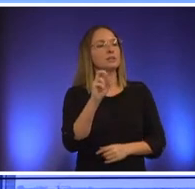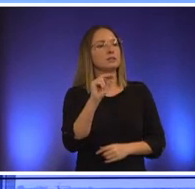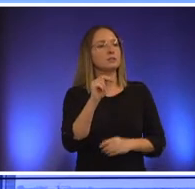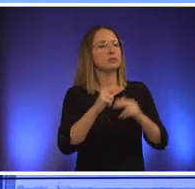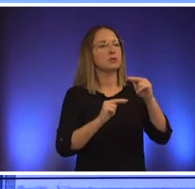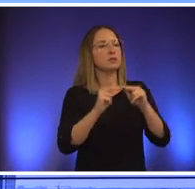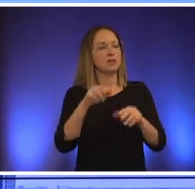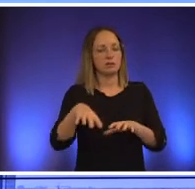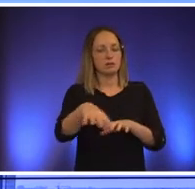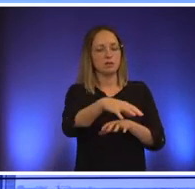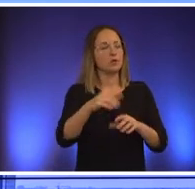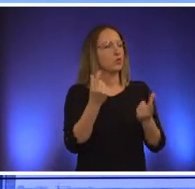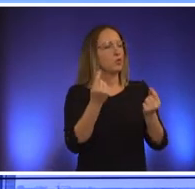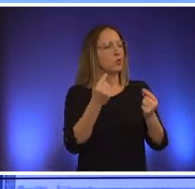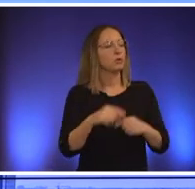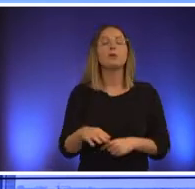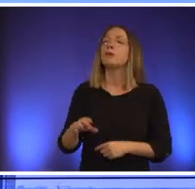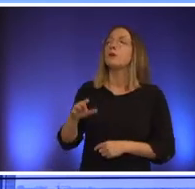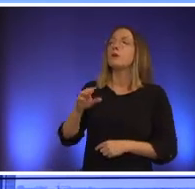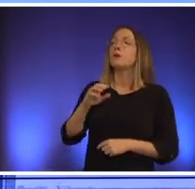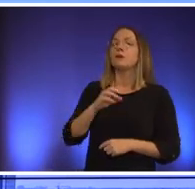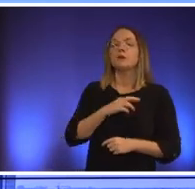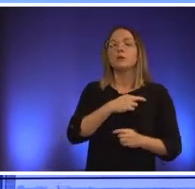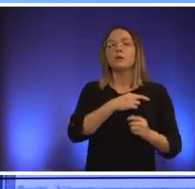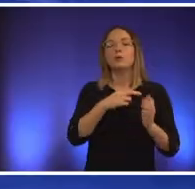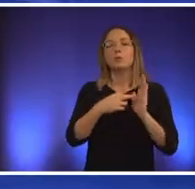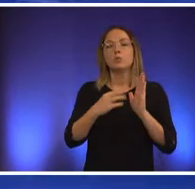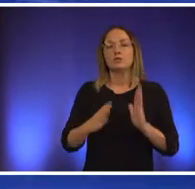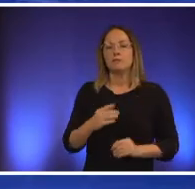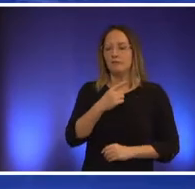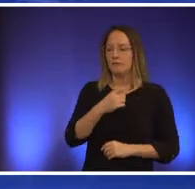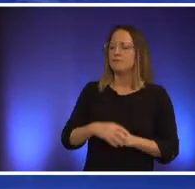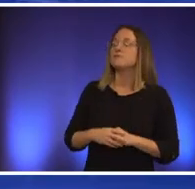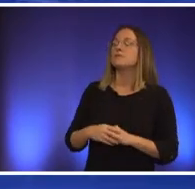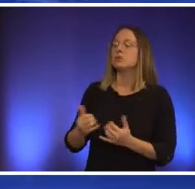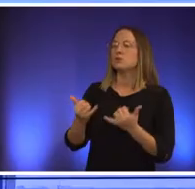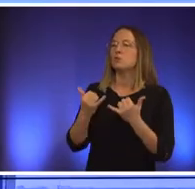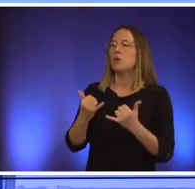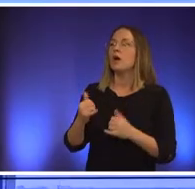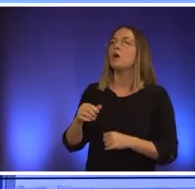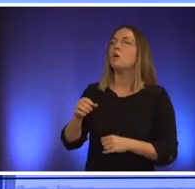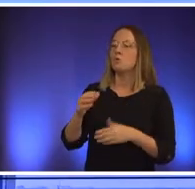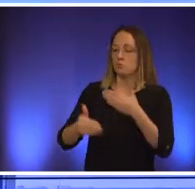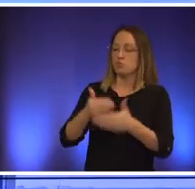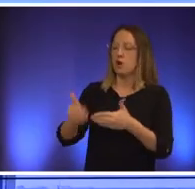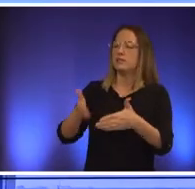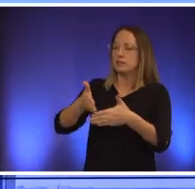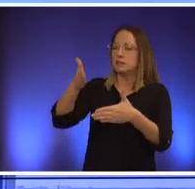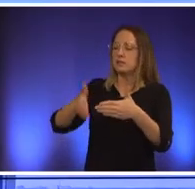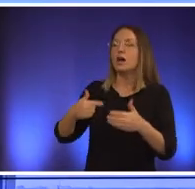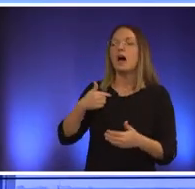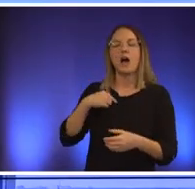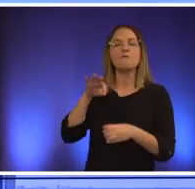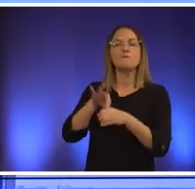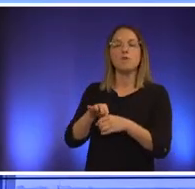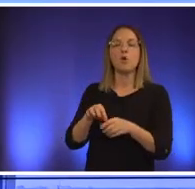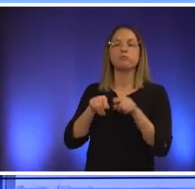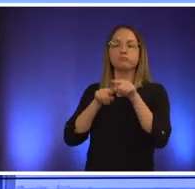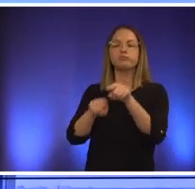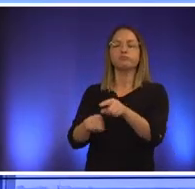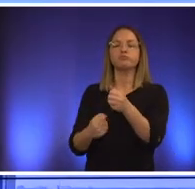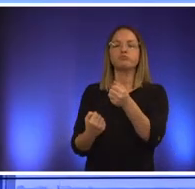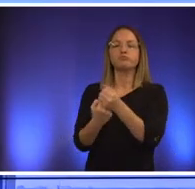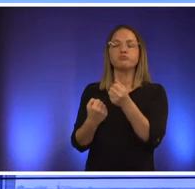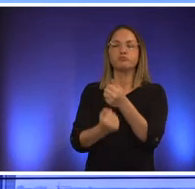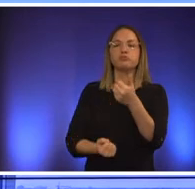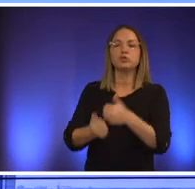process has been completed i would have probably voted in the majority on that which just happened i would